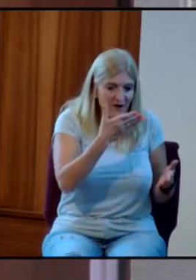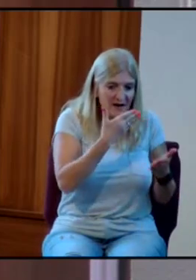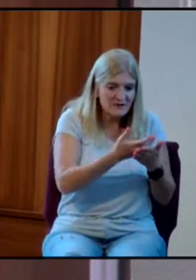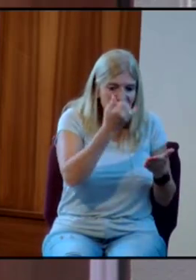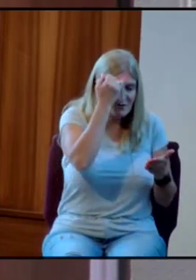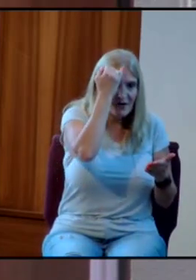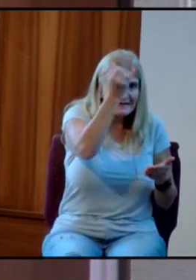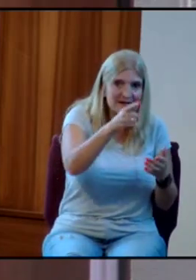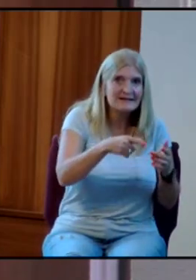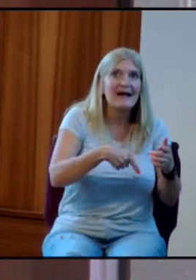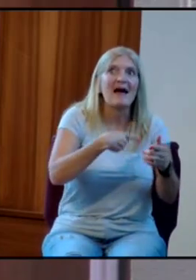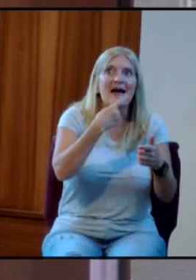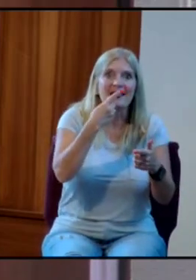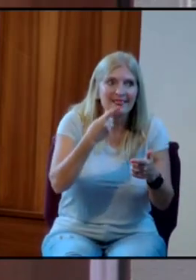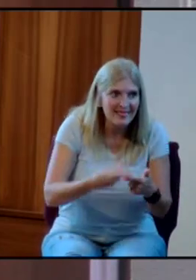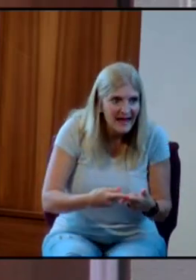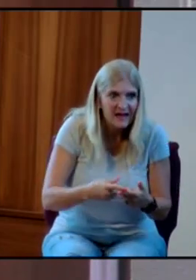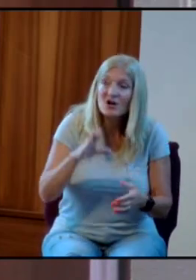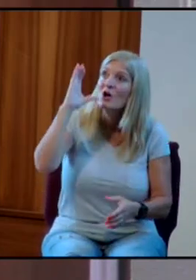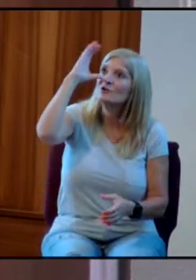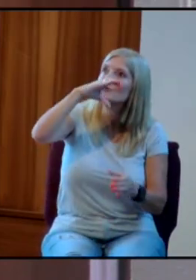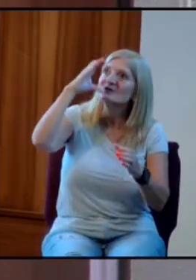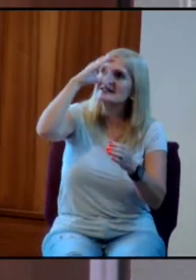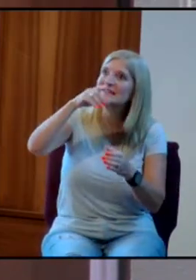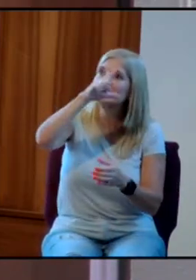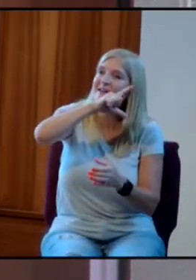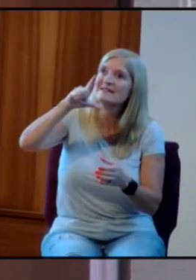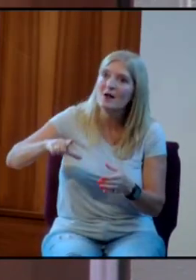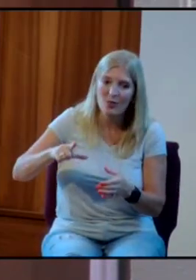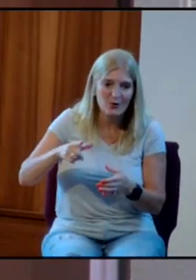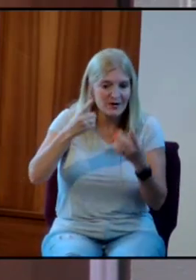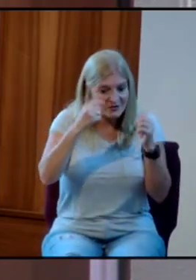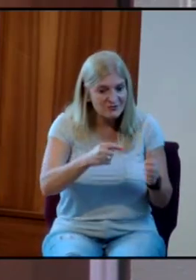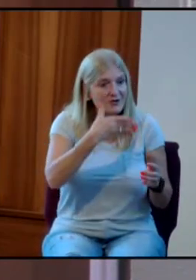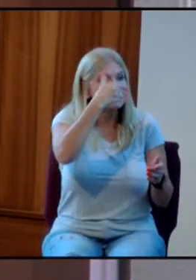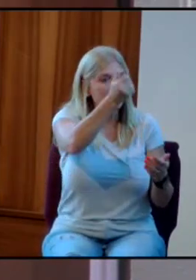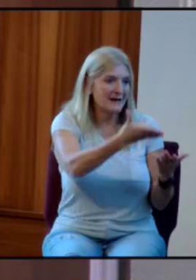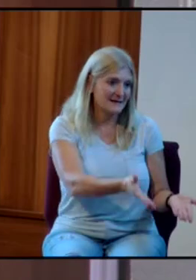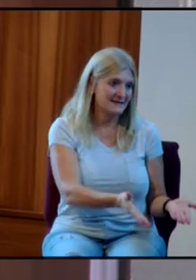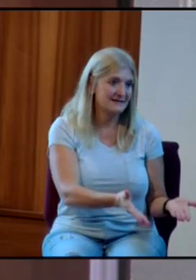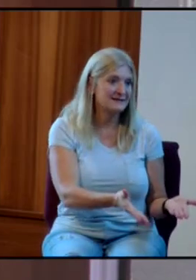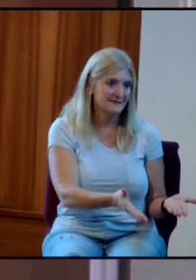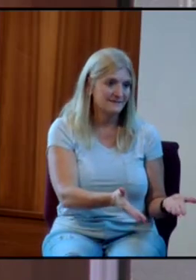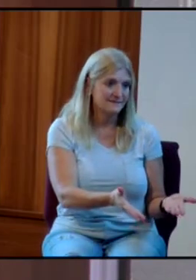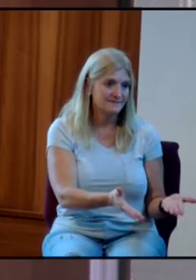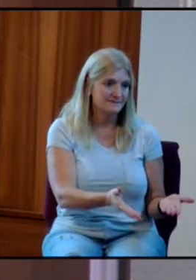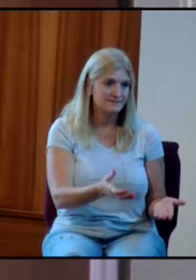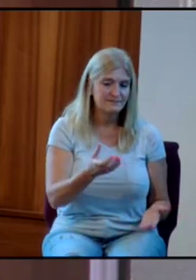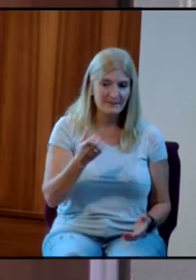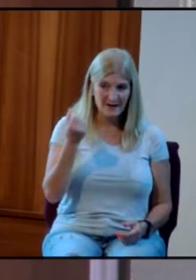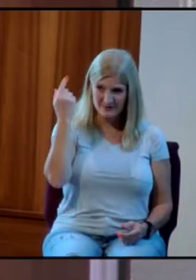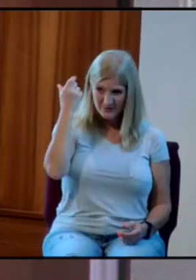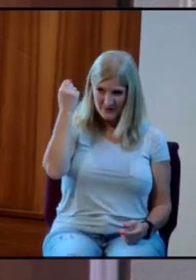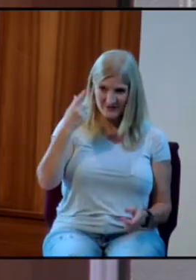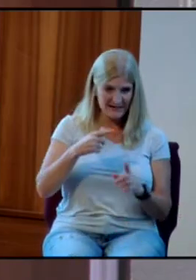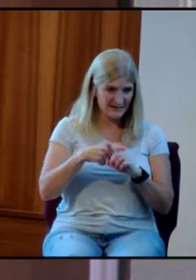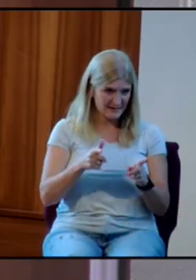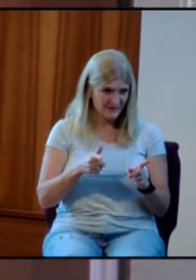the Lord as you try to live these good ideas out in your life. Can you sense there's a difference?